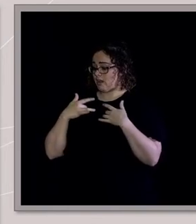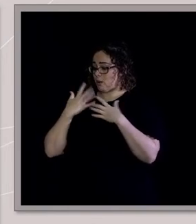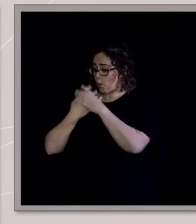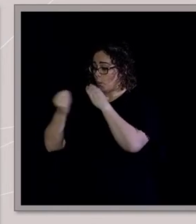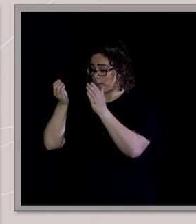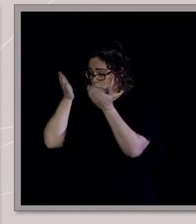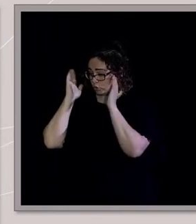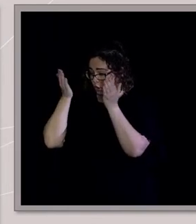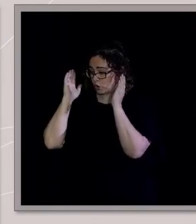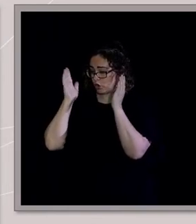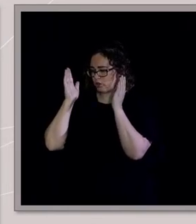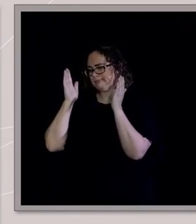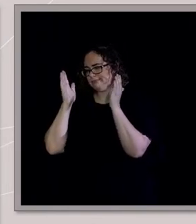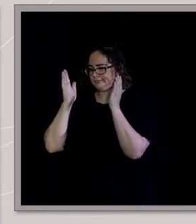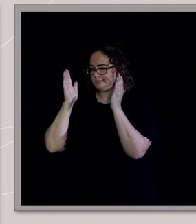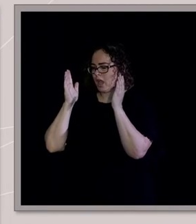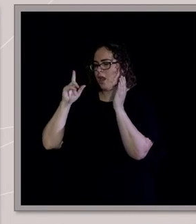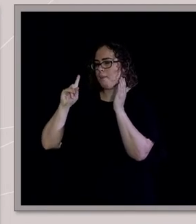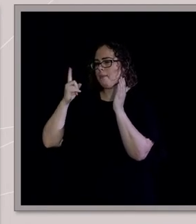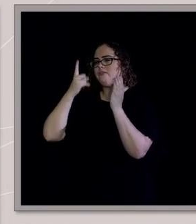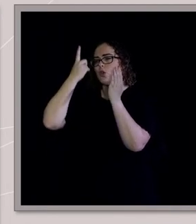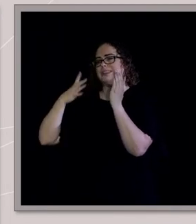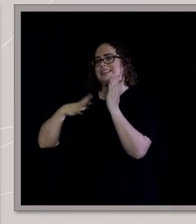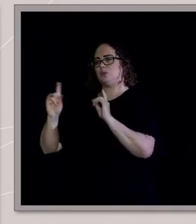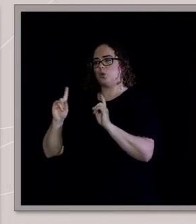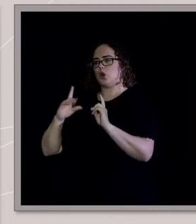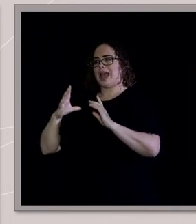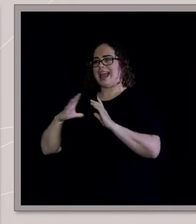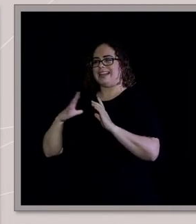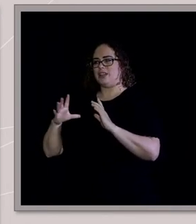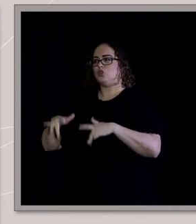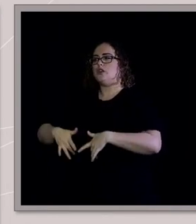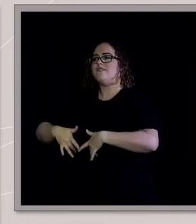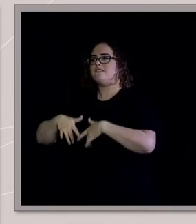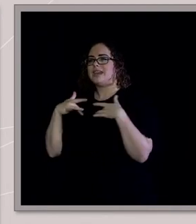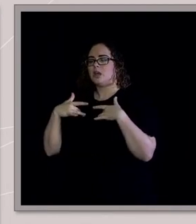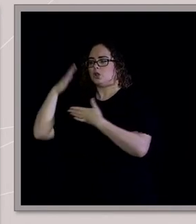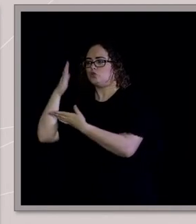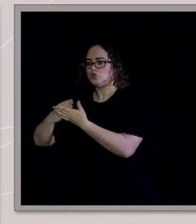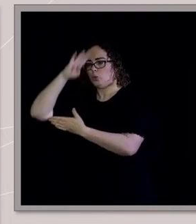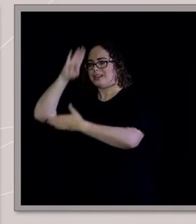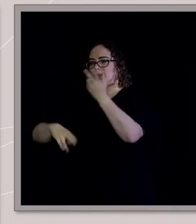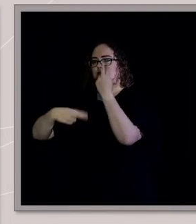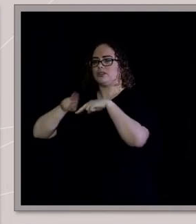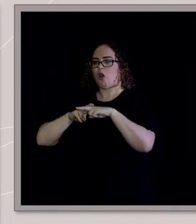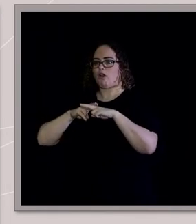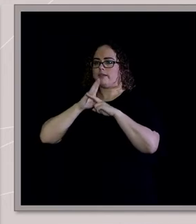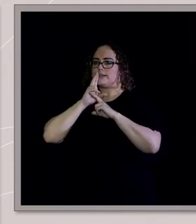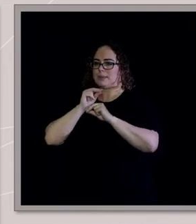foundational experience to make sense. Like I need to feel it, I need to feel what they're talking about. So